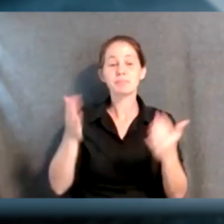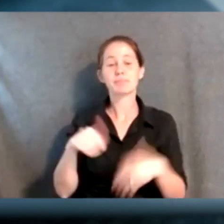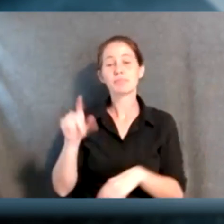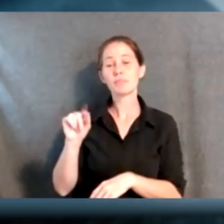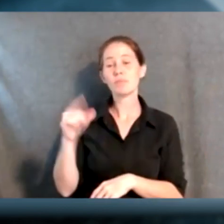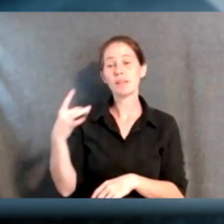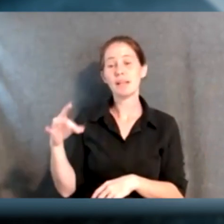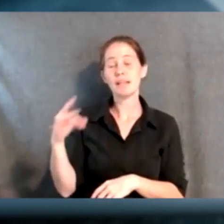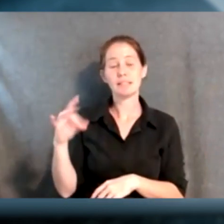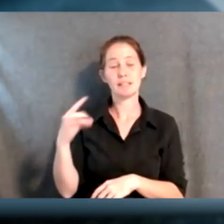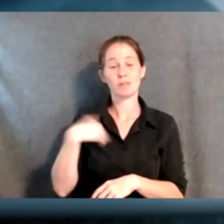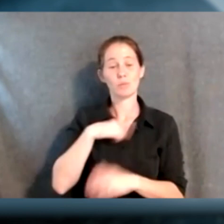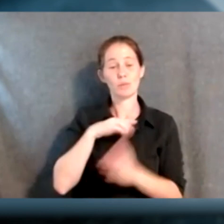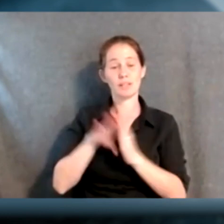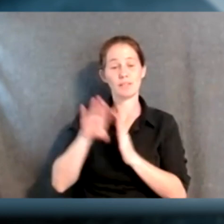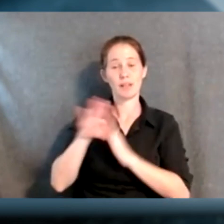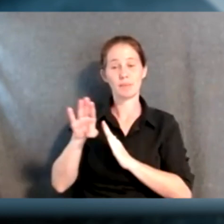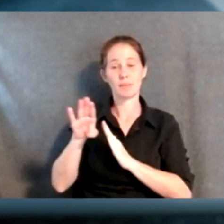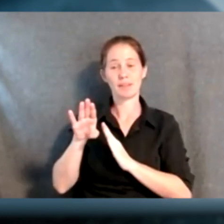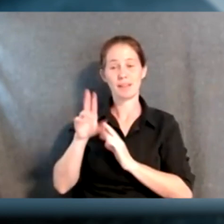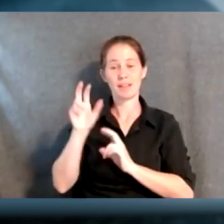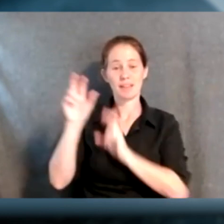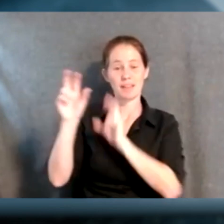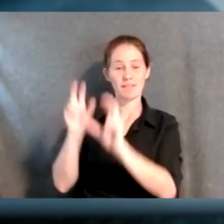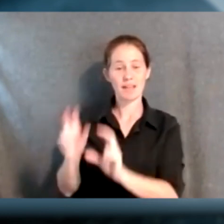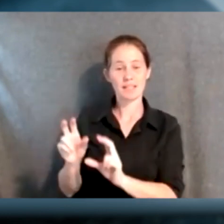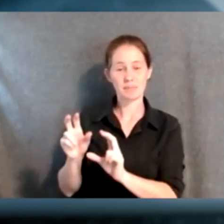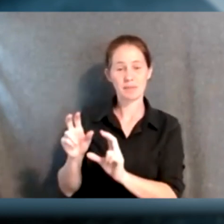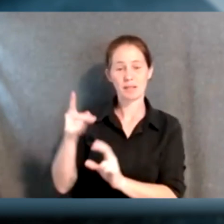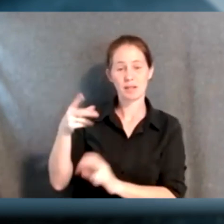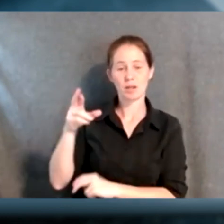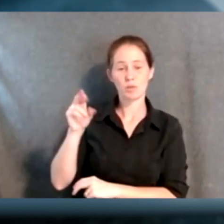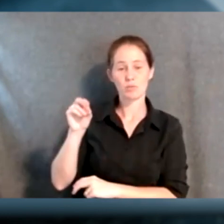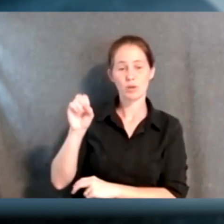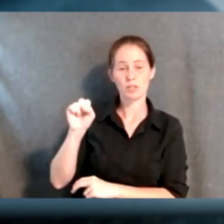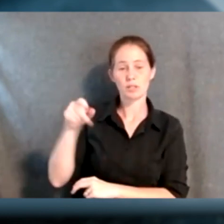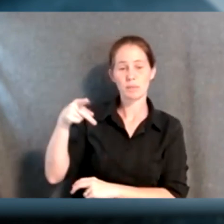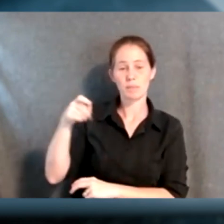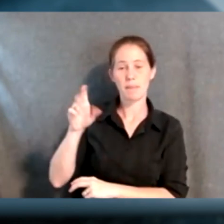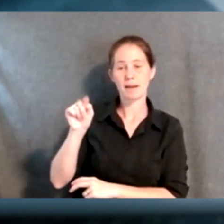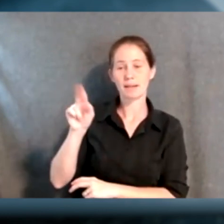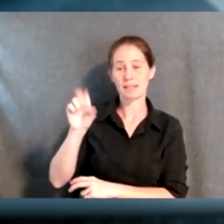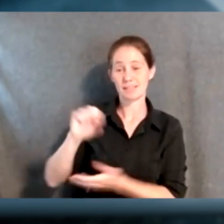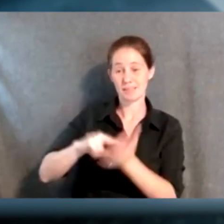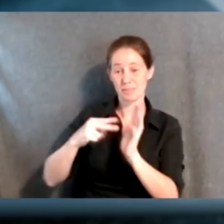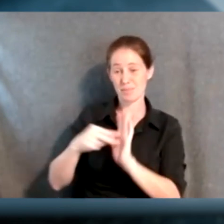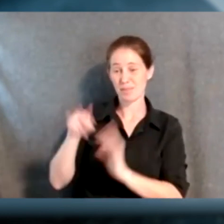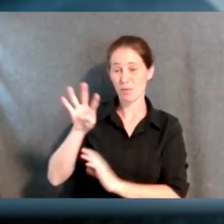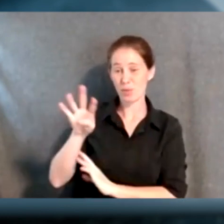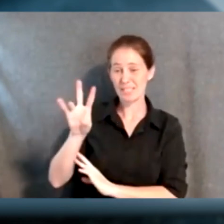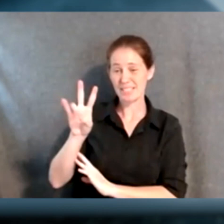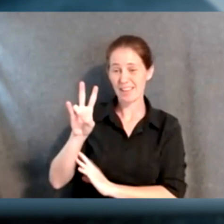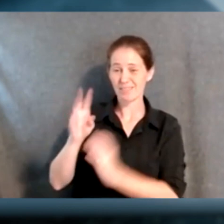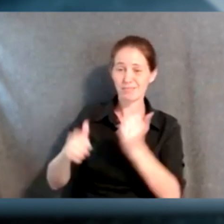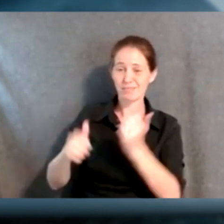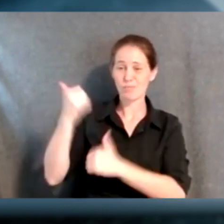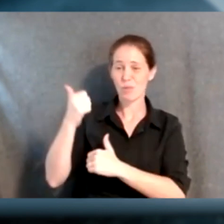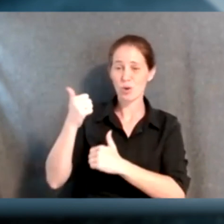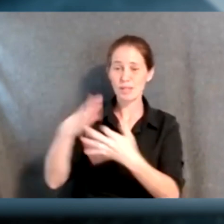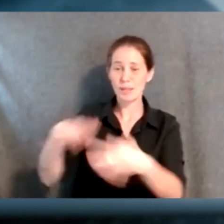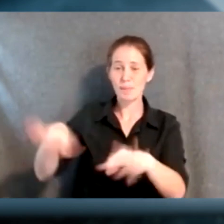developed the investment prospectus, which is a look at the 47 most important projects